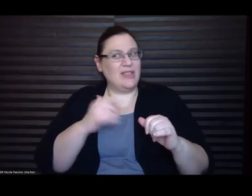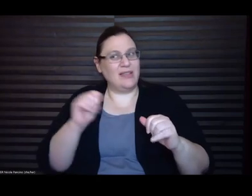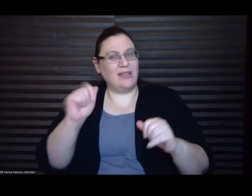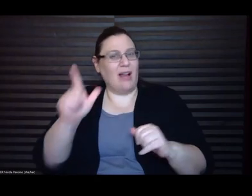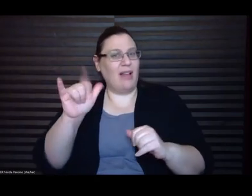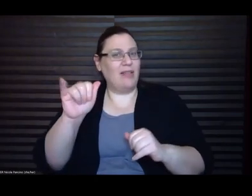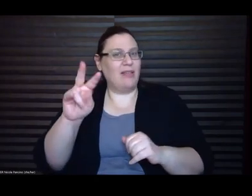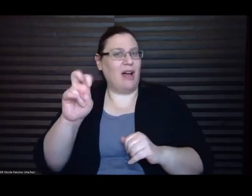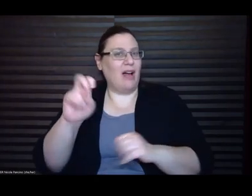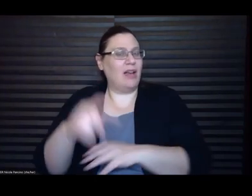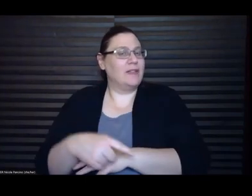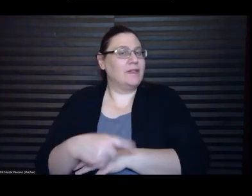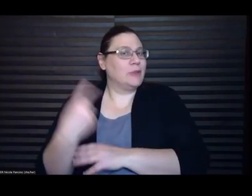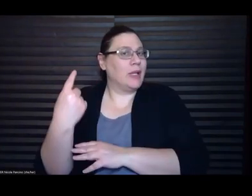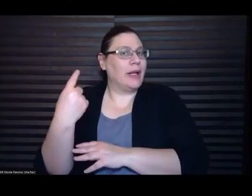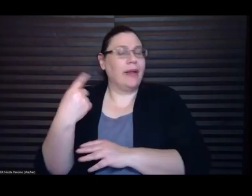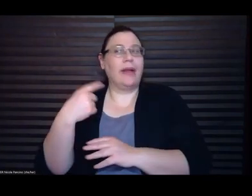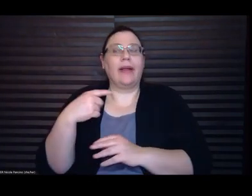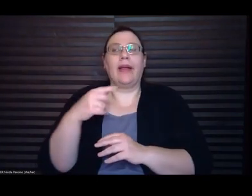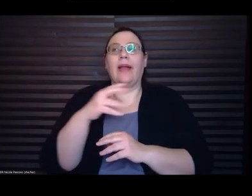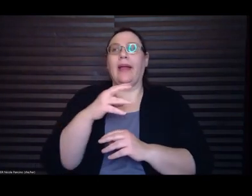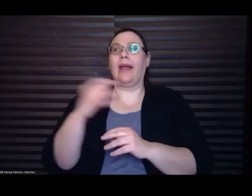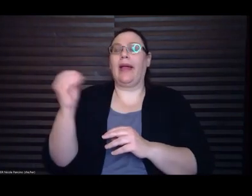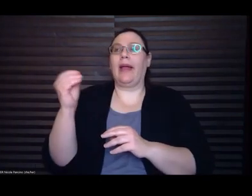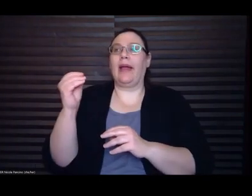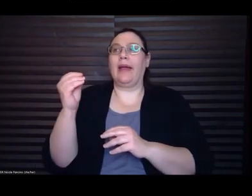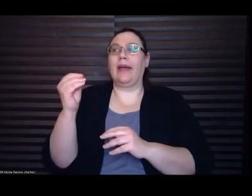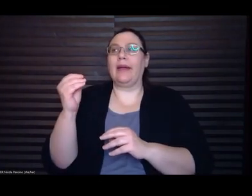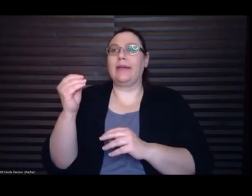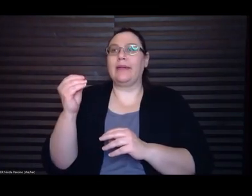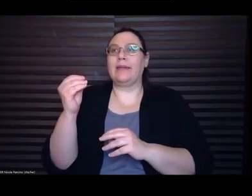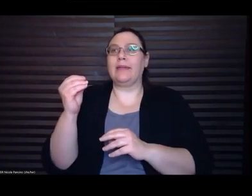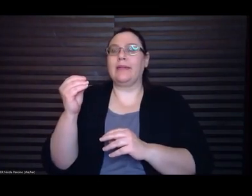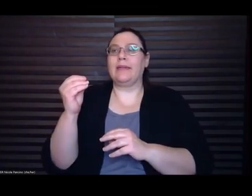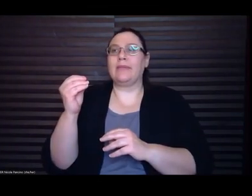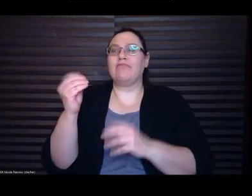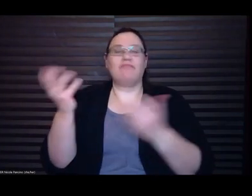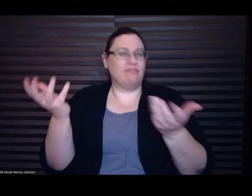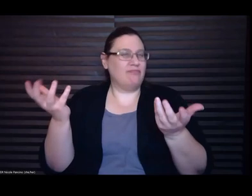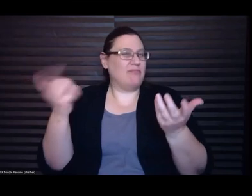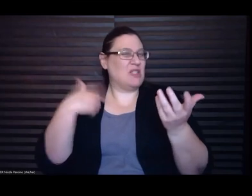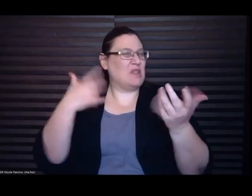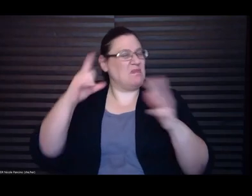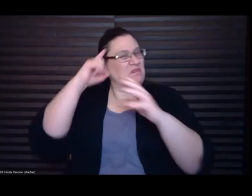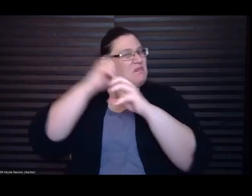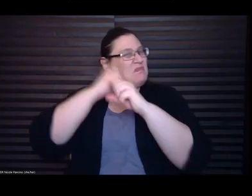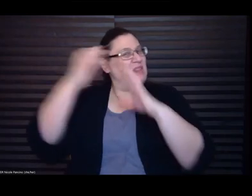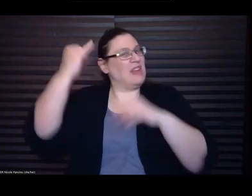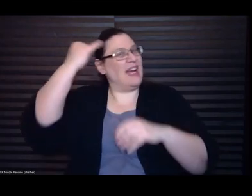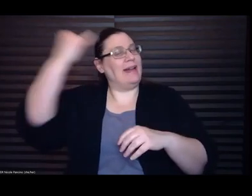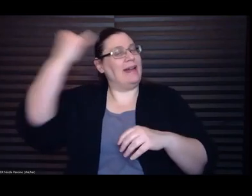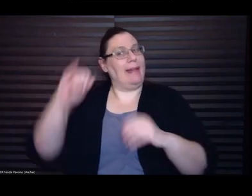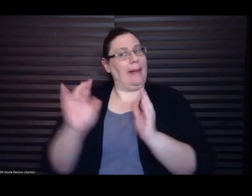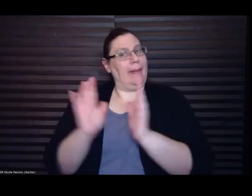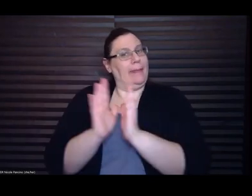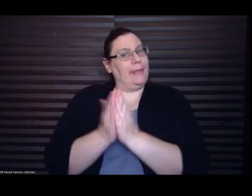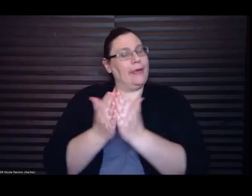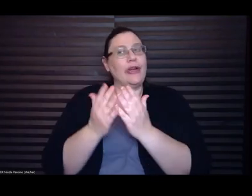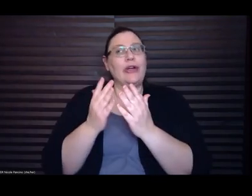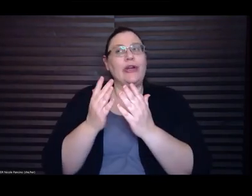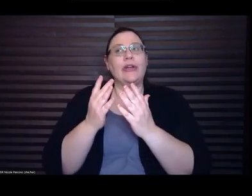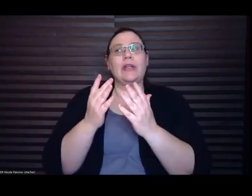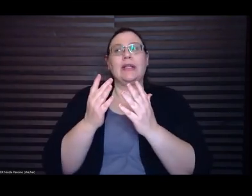And so I had this idea that the book would be about trying to look at this place that matters so much to me through